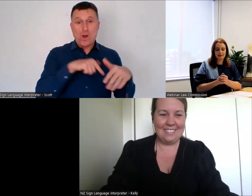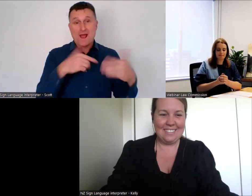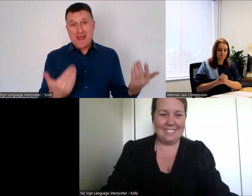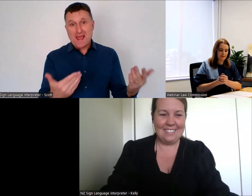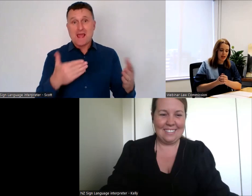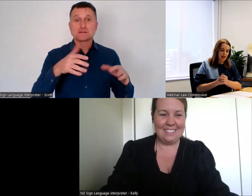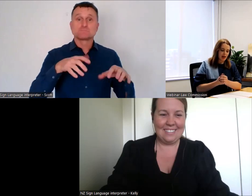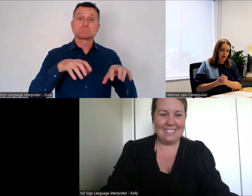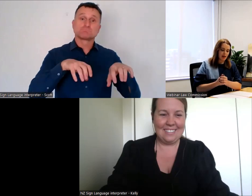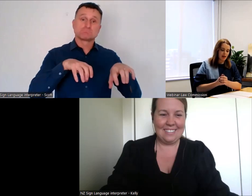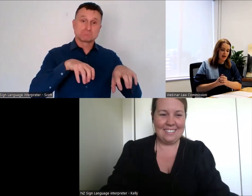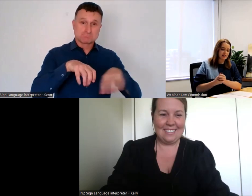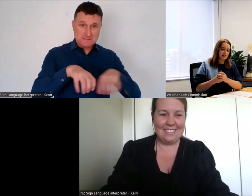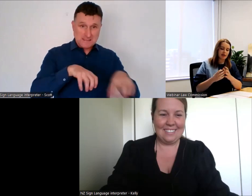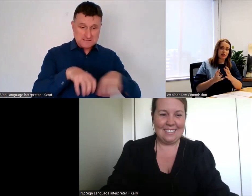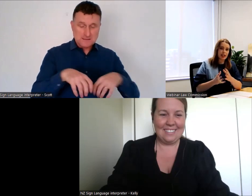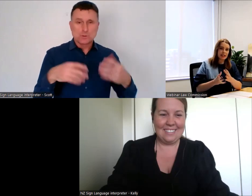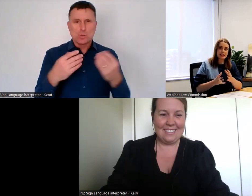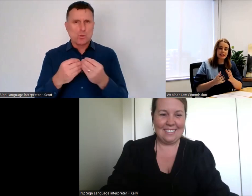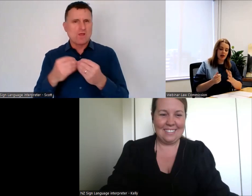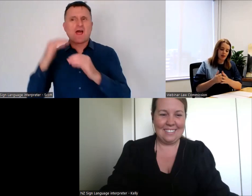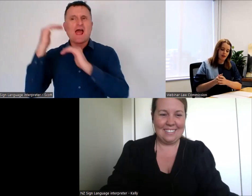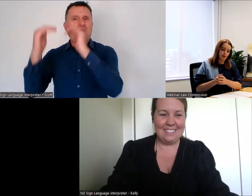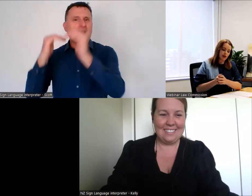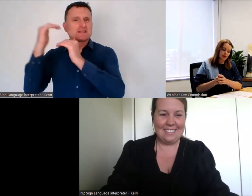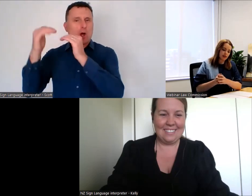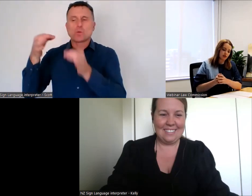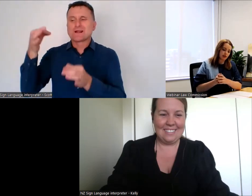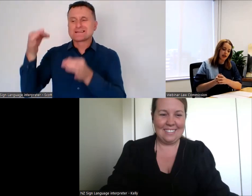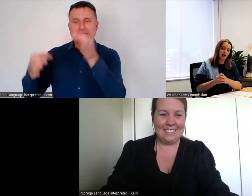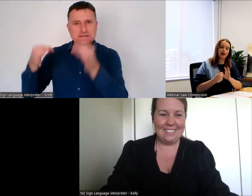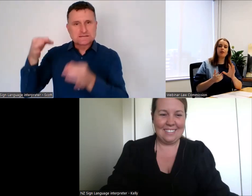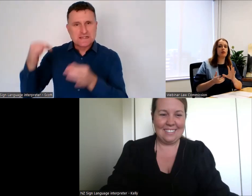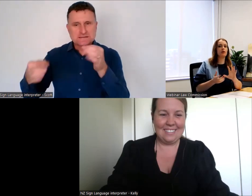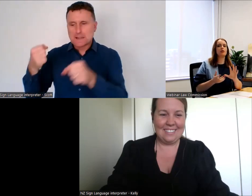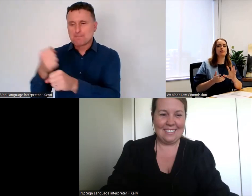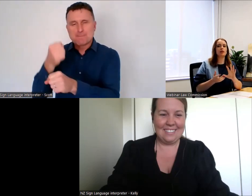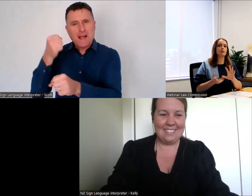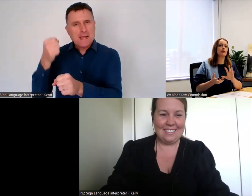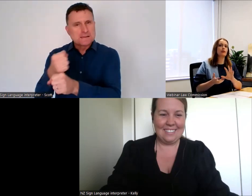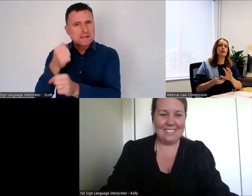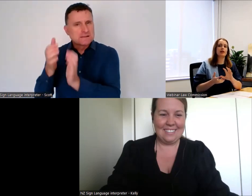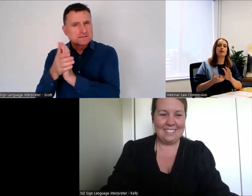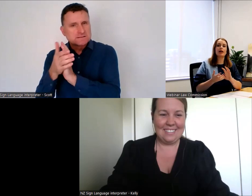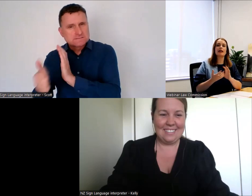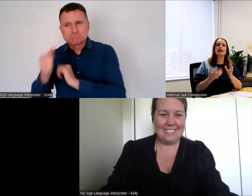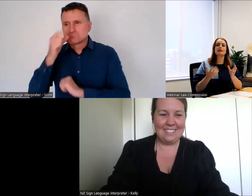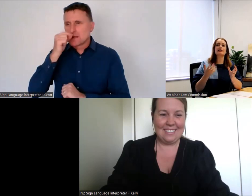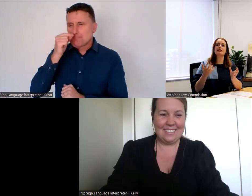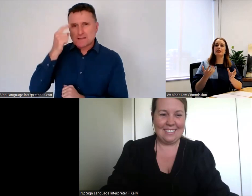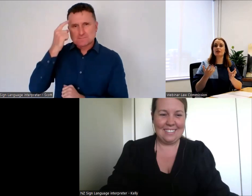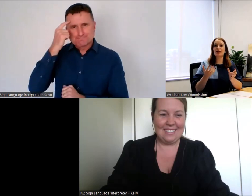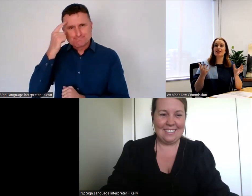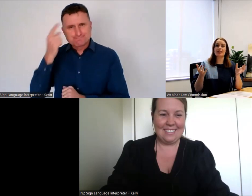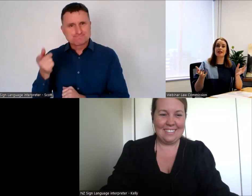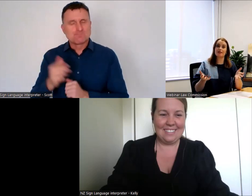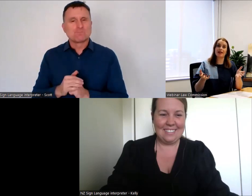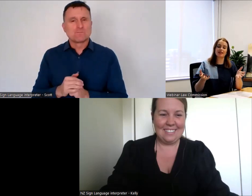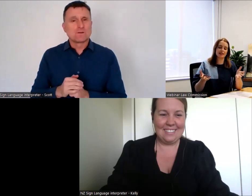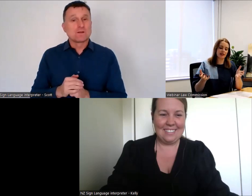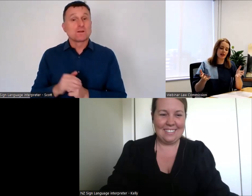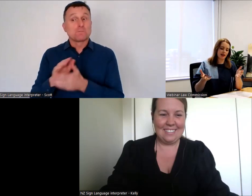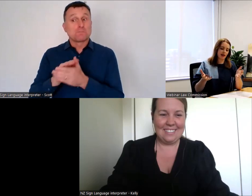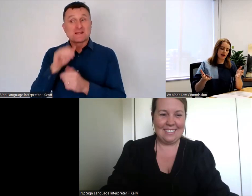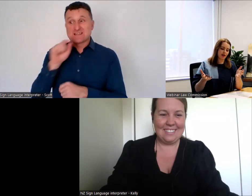capacity. As the name suggests, we are considering how the laws would respond when an adult's decision making